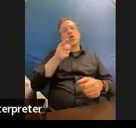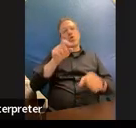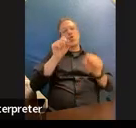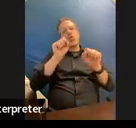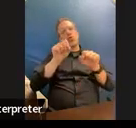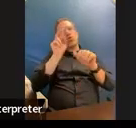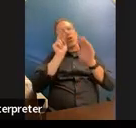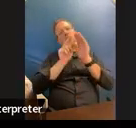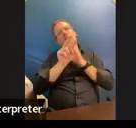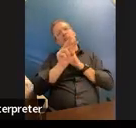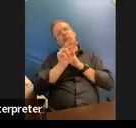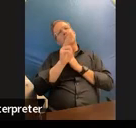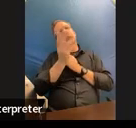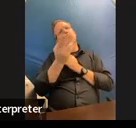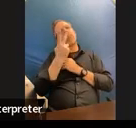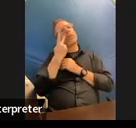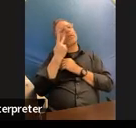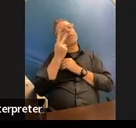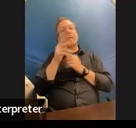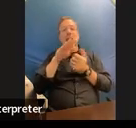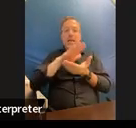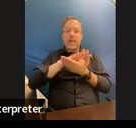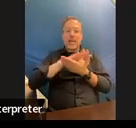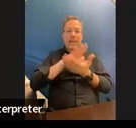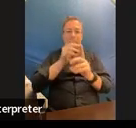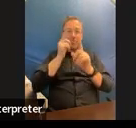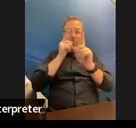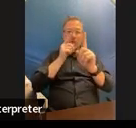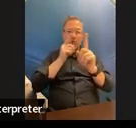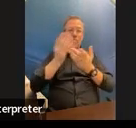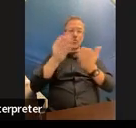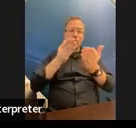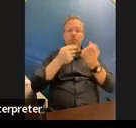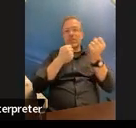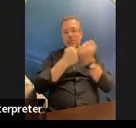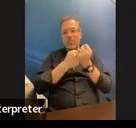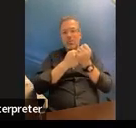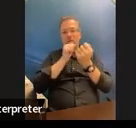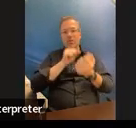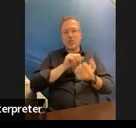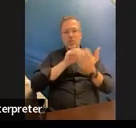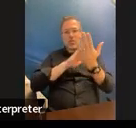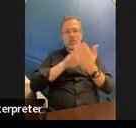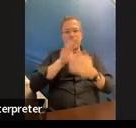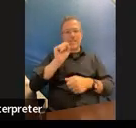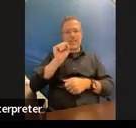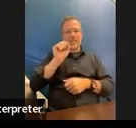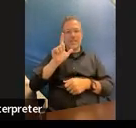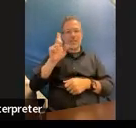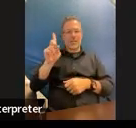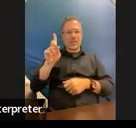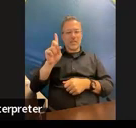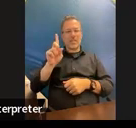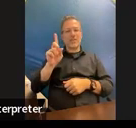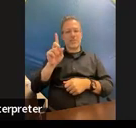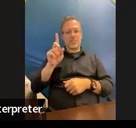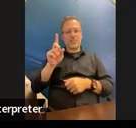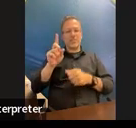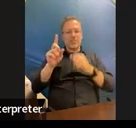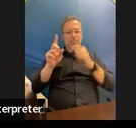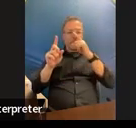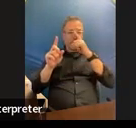we would expect to see academic goal services and supports to address the sld right because that is